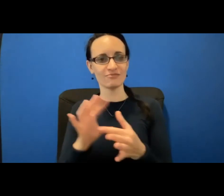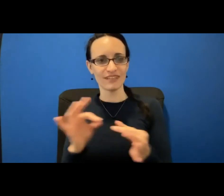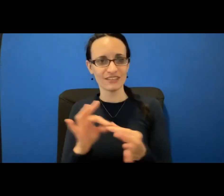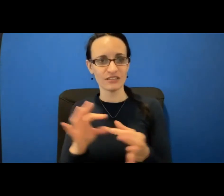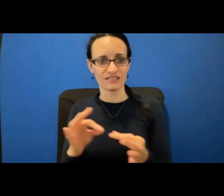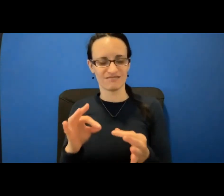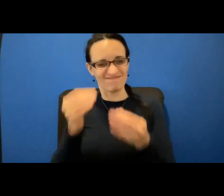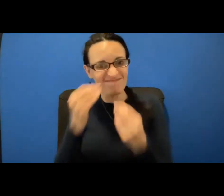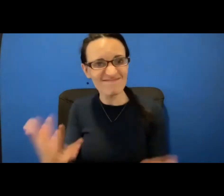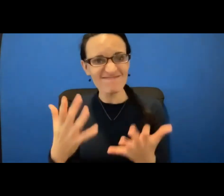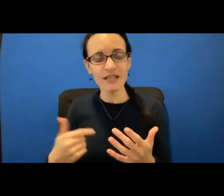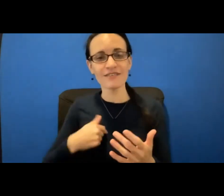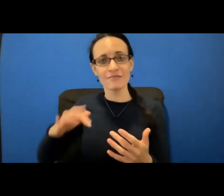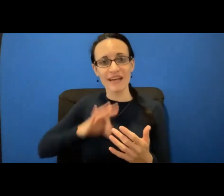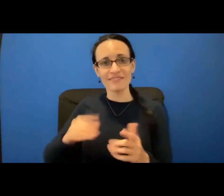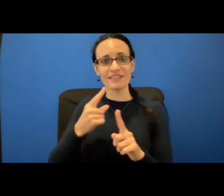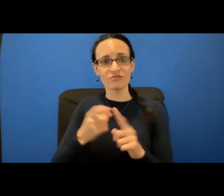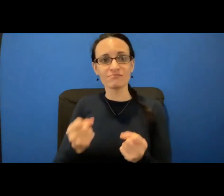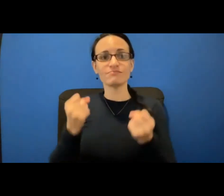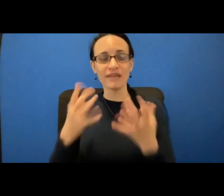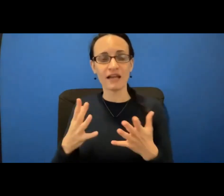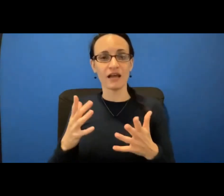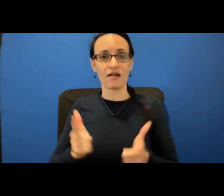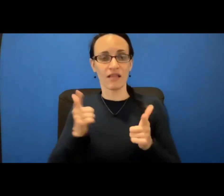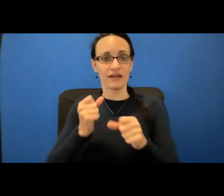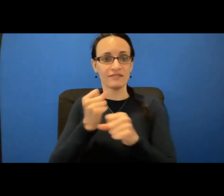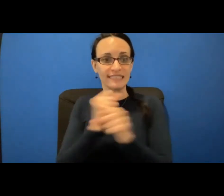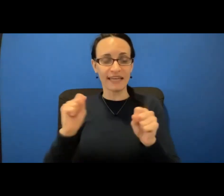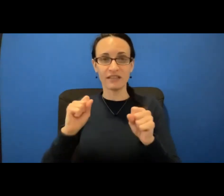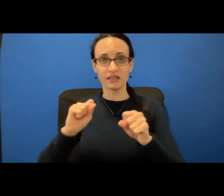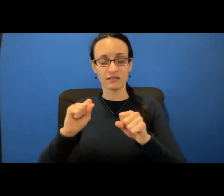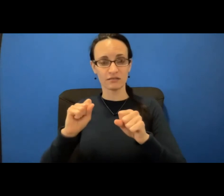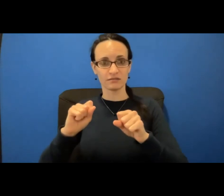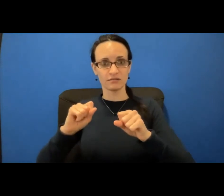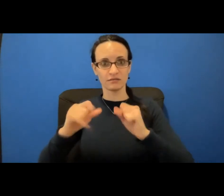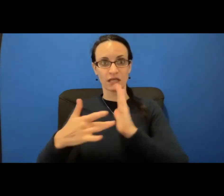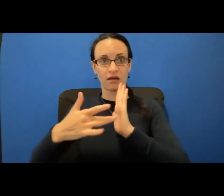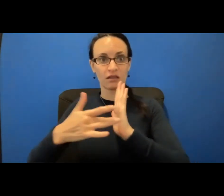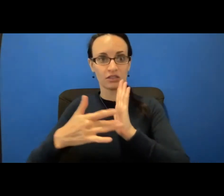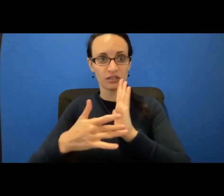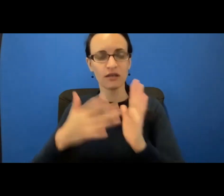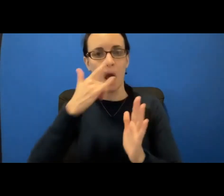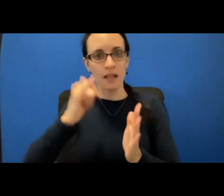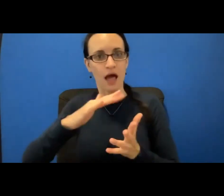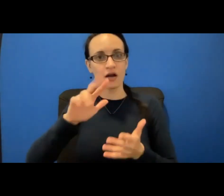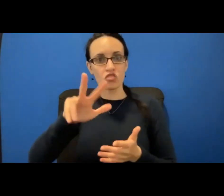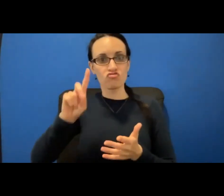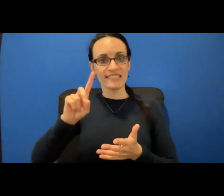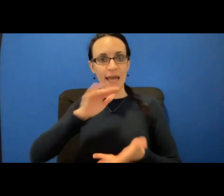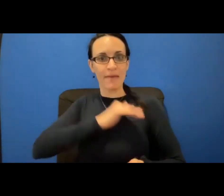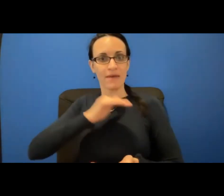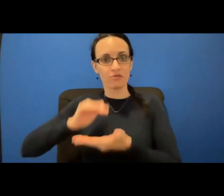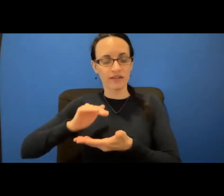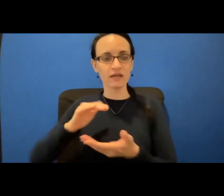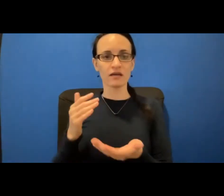from numerous life savings advancements, such as 3D mammography that we touched on earlier. I have had genetic testing